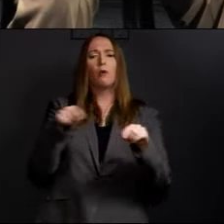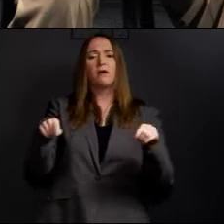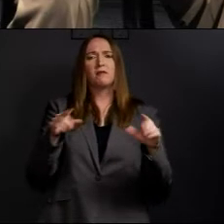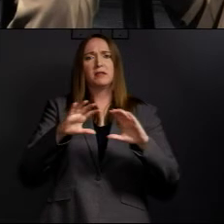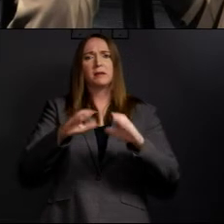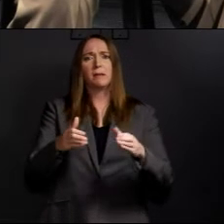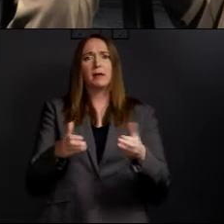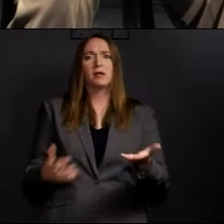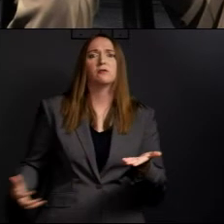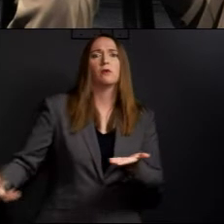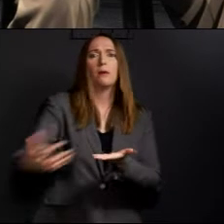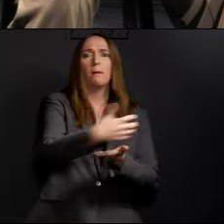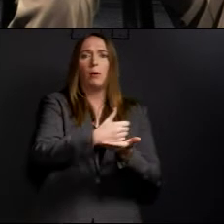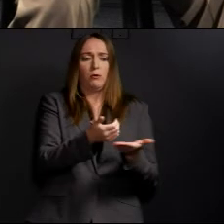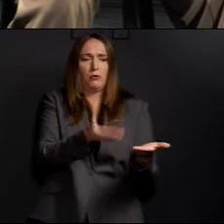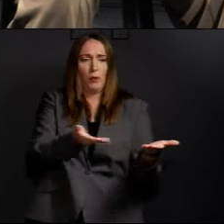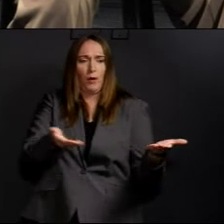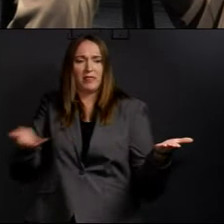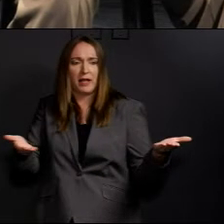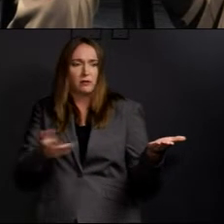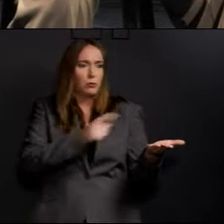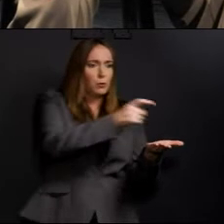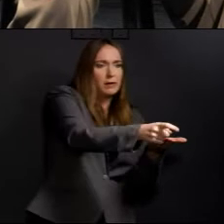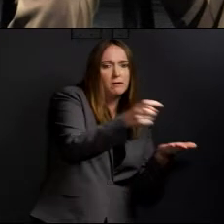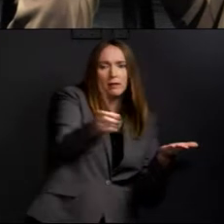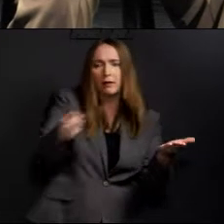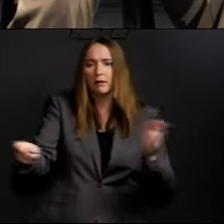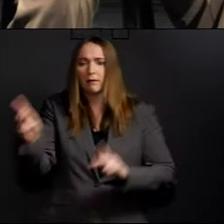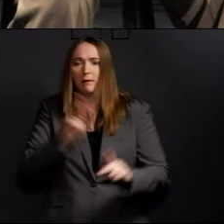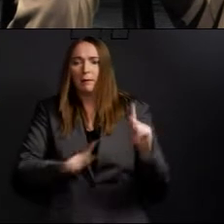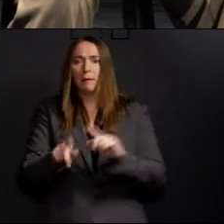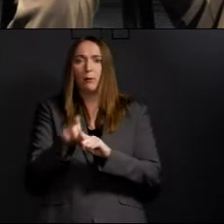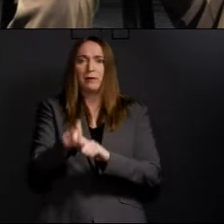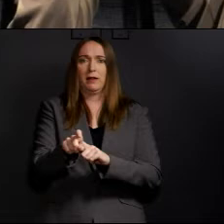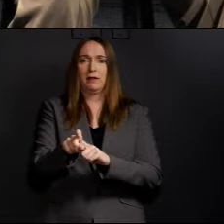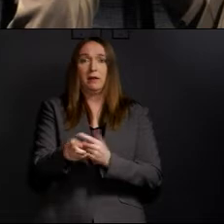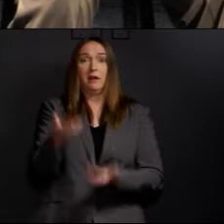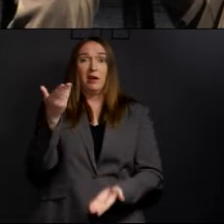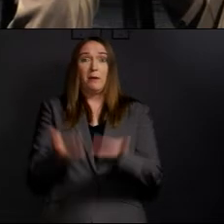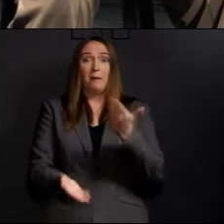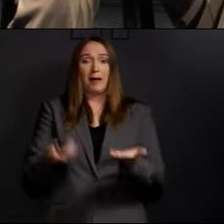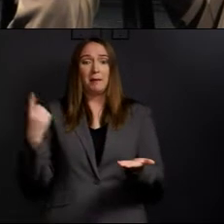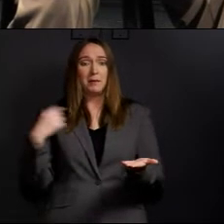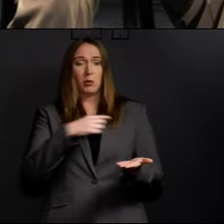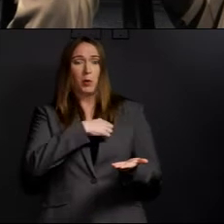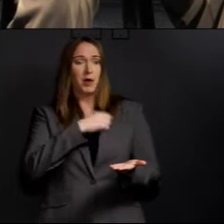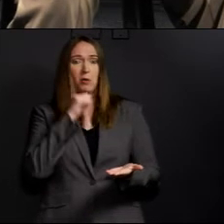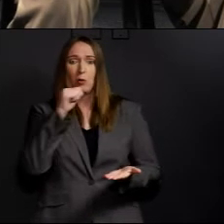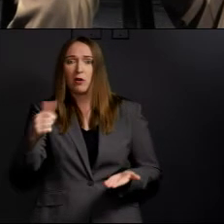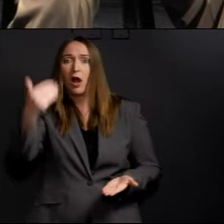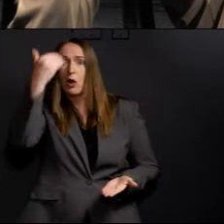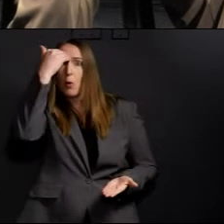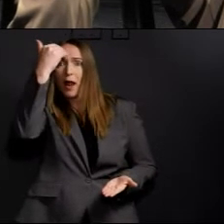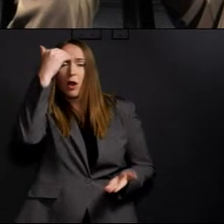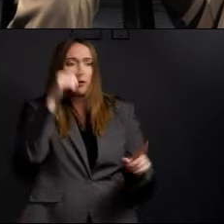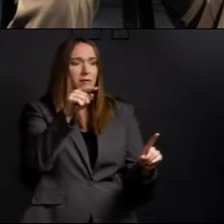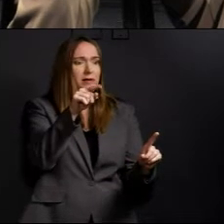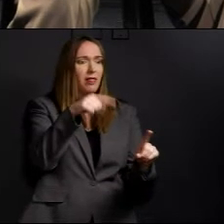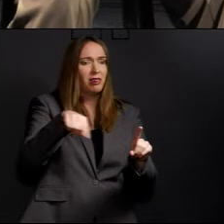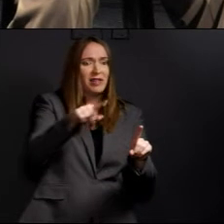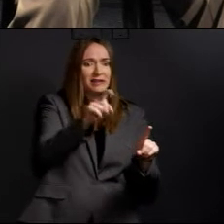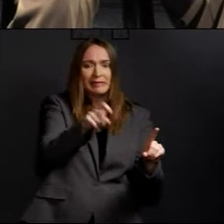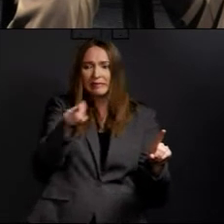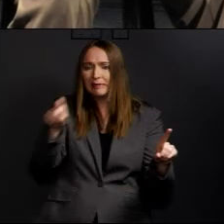those who are in need to identify areas that might have slipped through the cracks and might not be getting there. From food insecurity